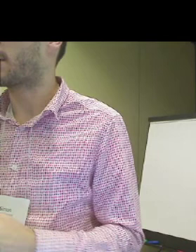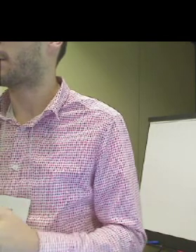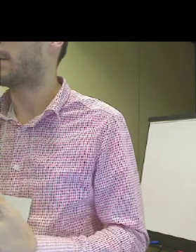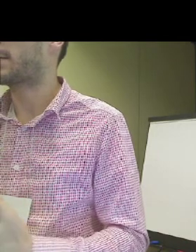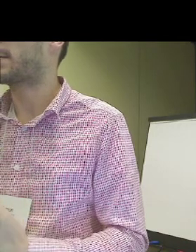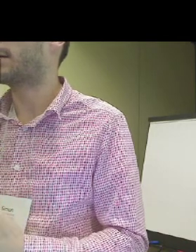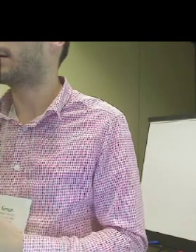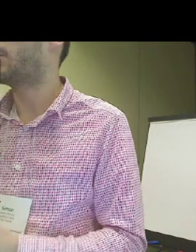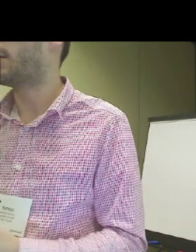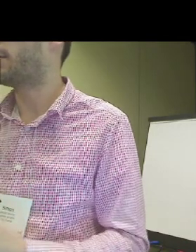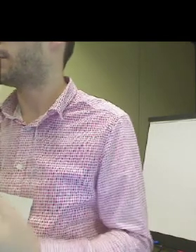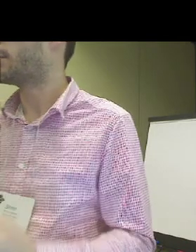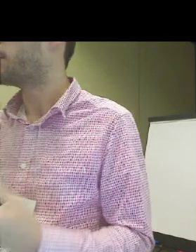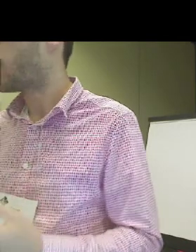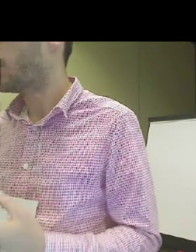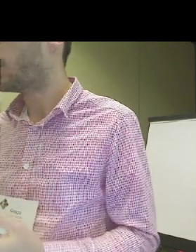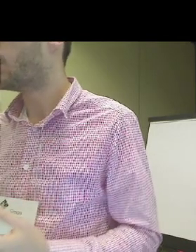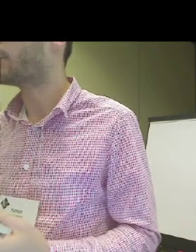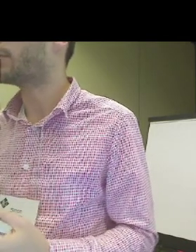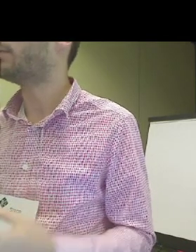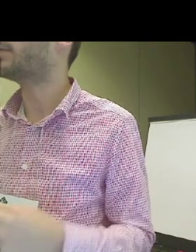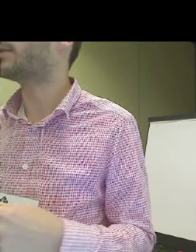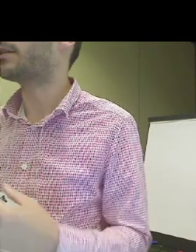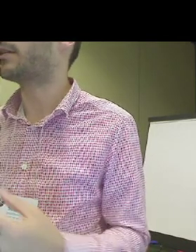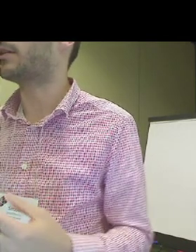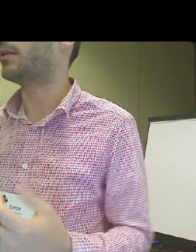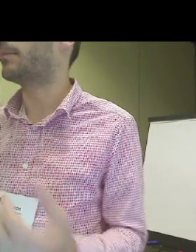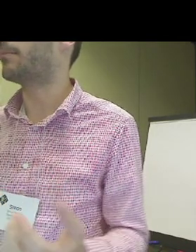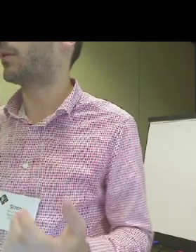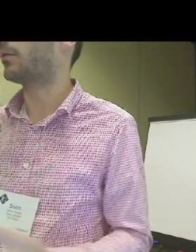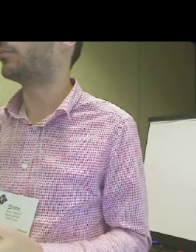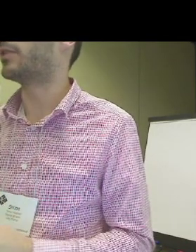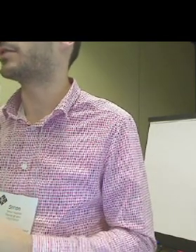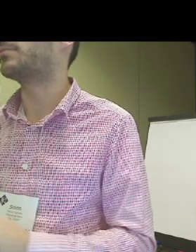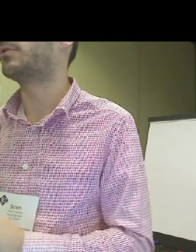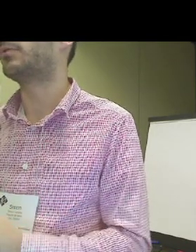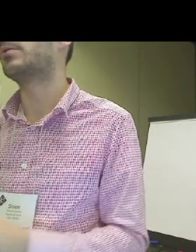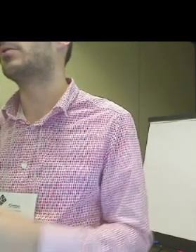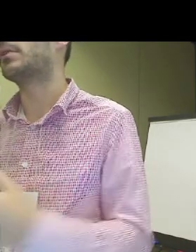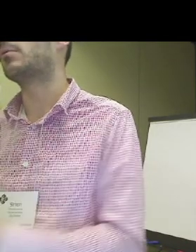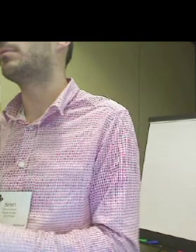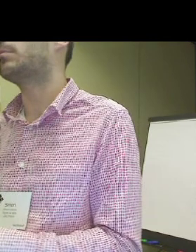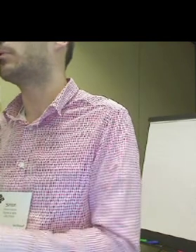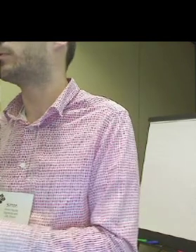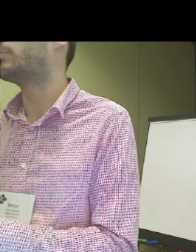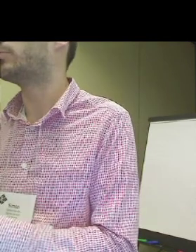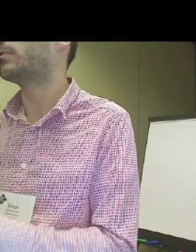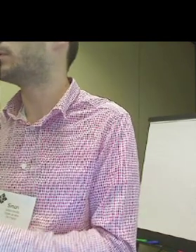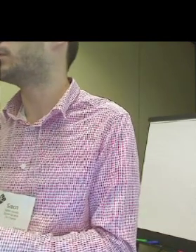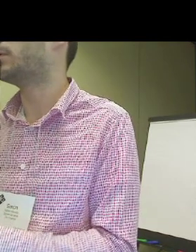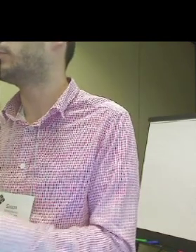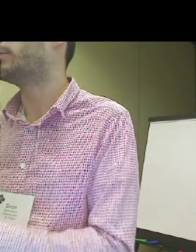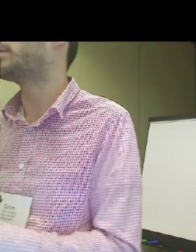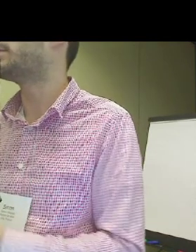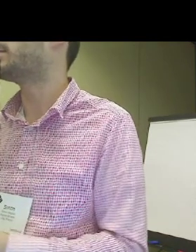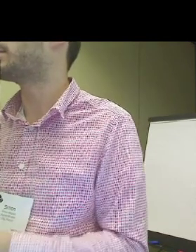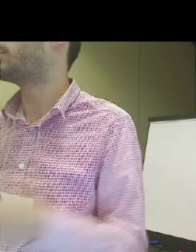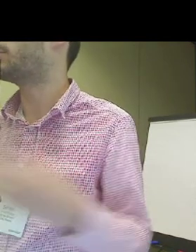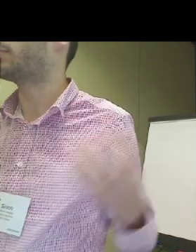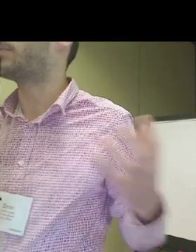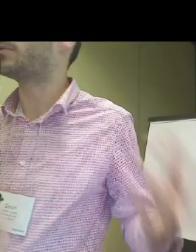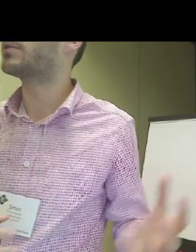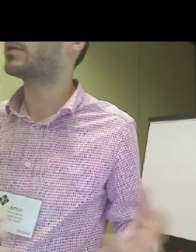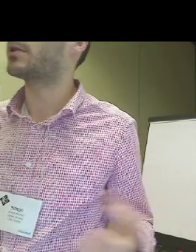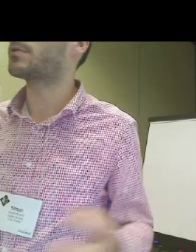networks. That means we have one role in the whole project, but we also mix with people from universities,